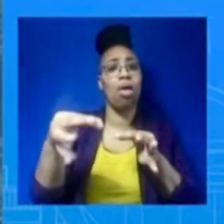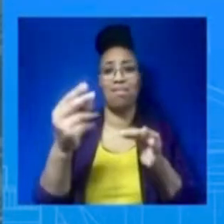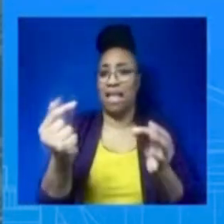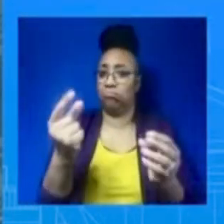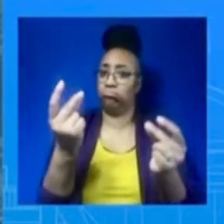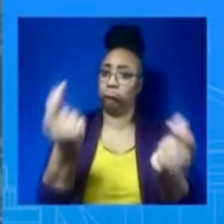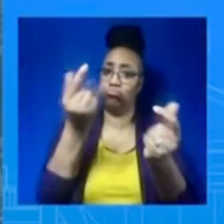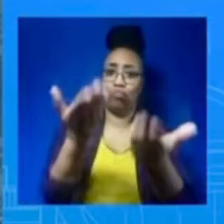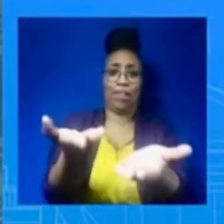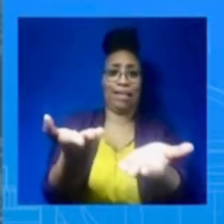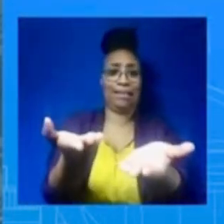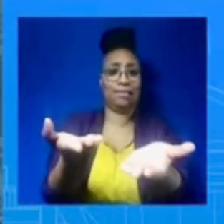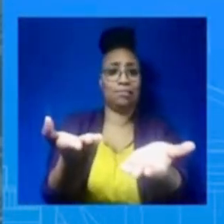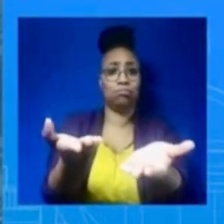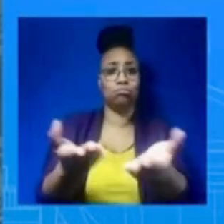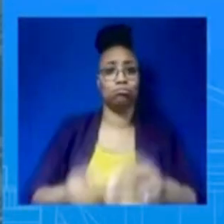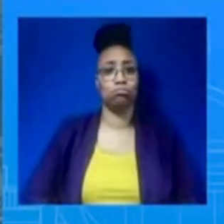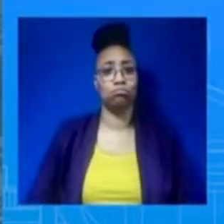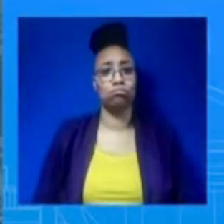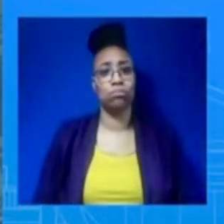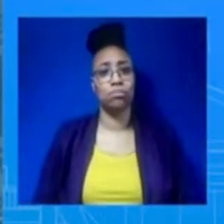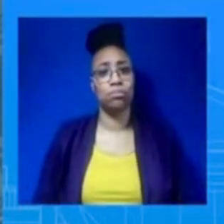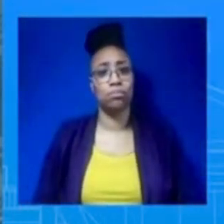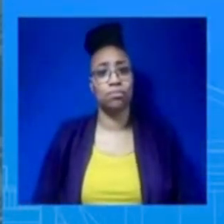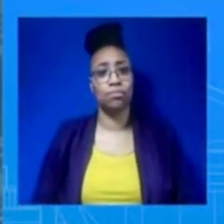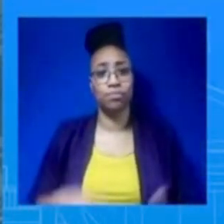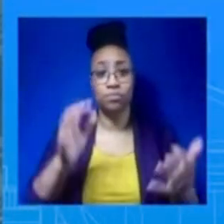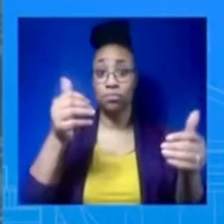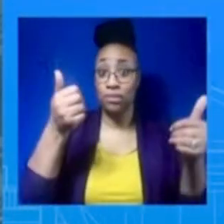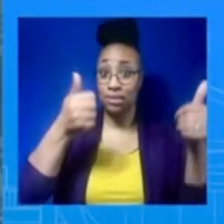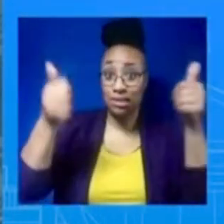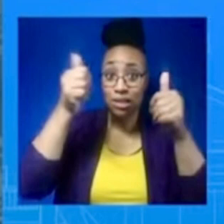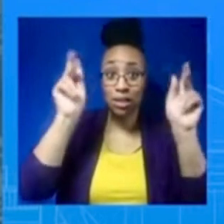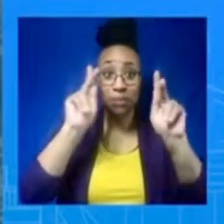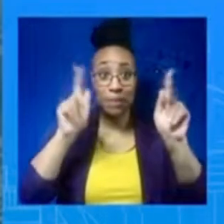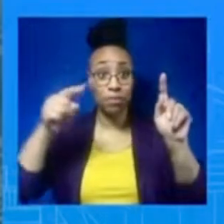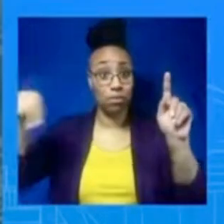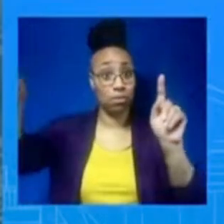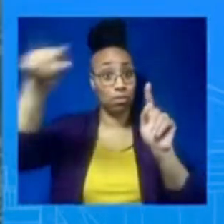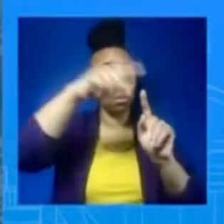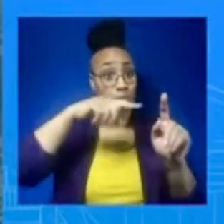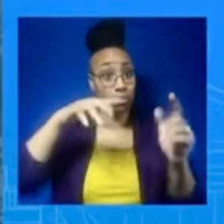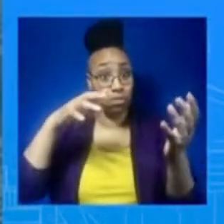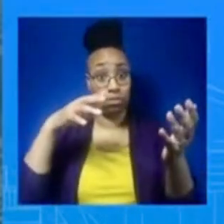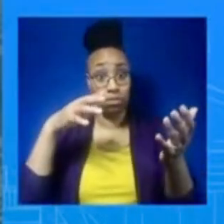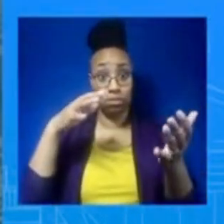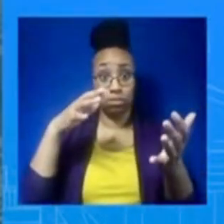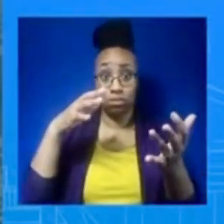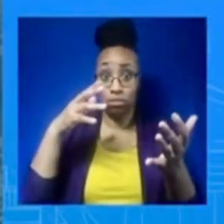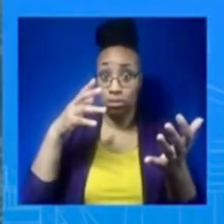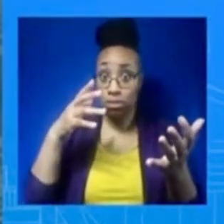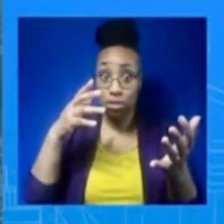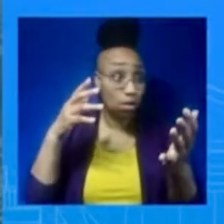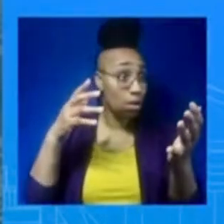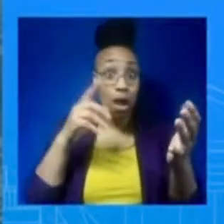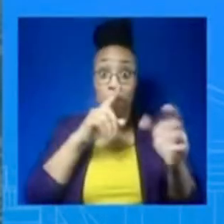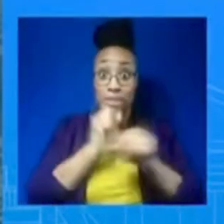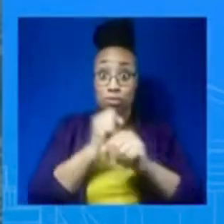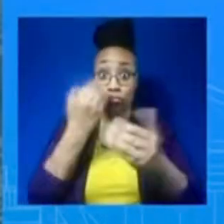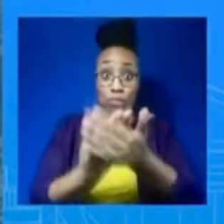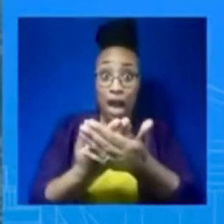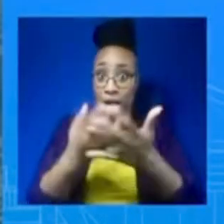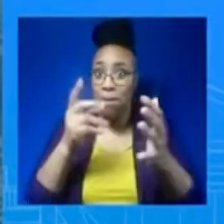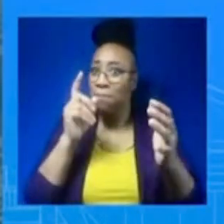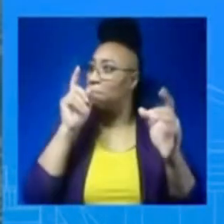detract from those urgent response efforts. And when it was appropriate, the EPA administrator went, as you saw him yesterday.